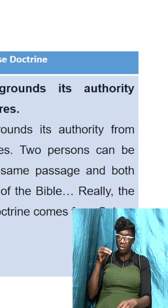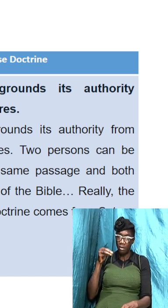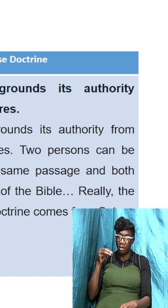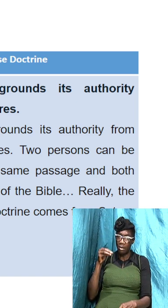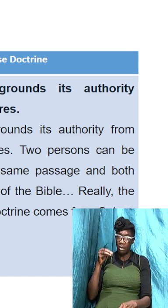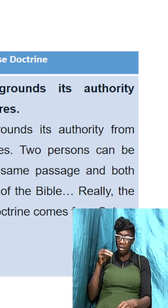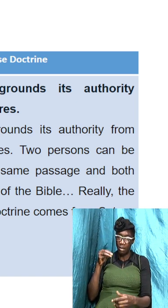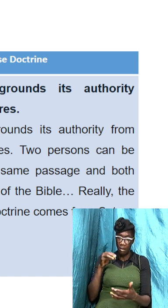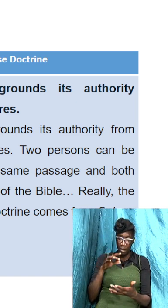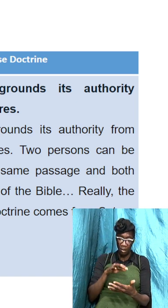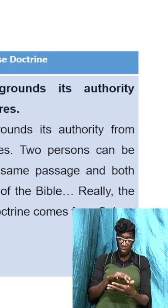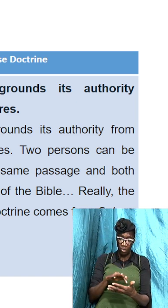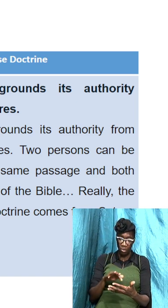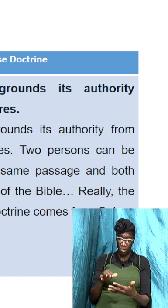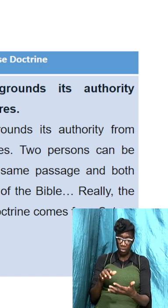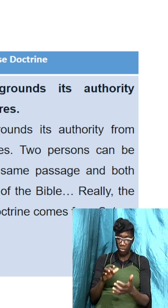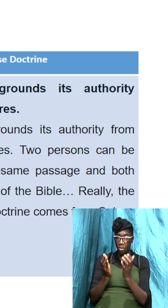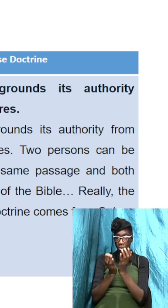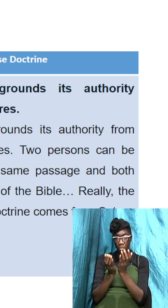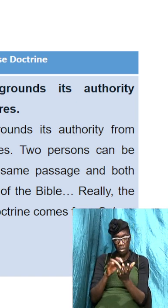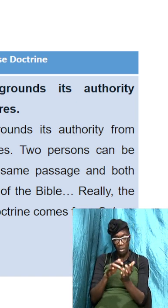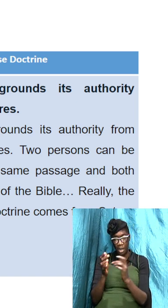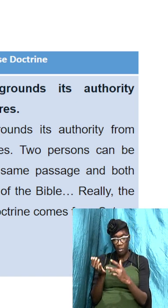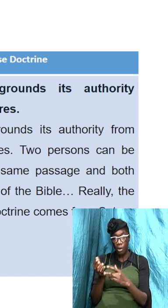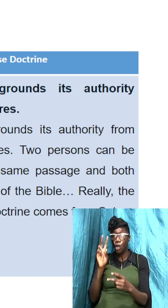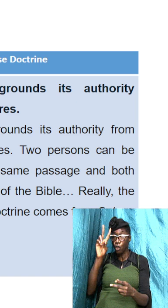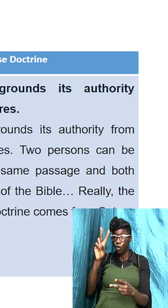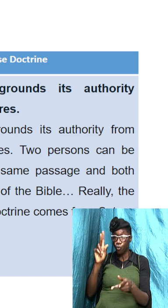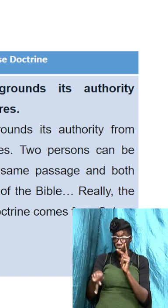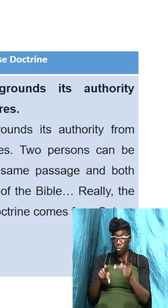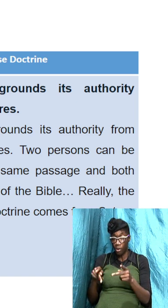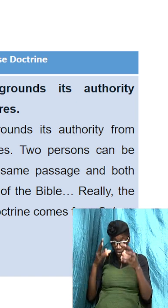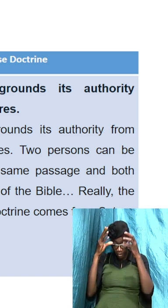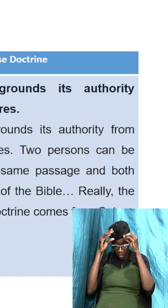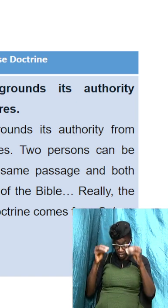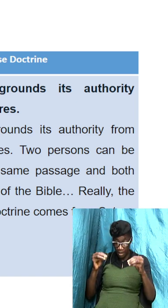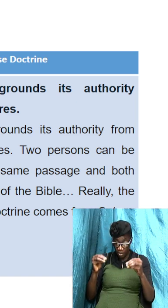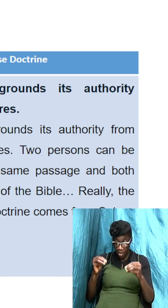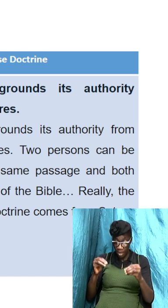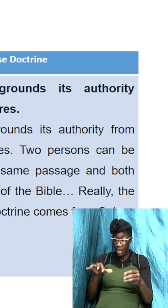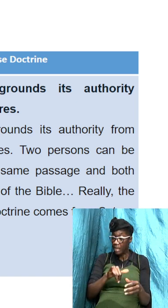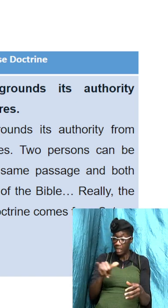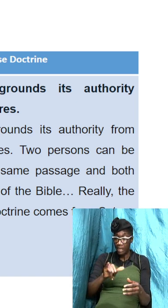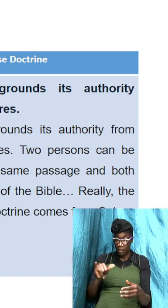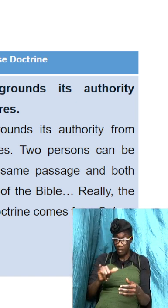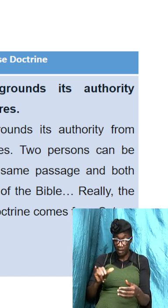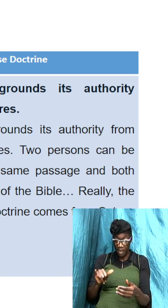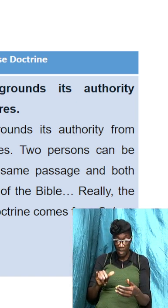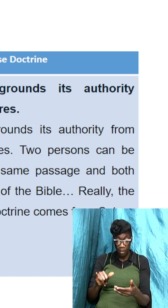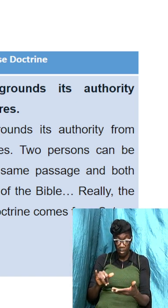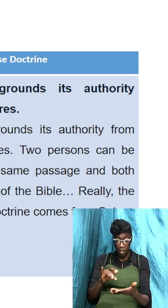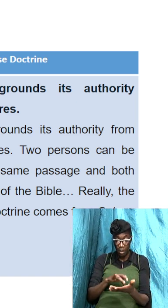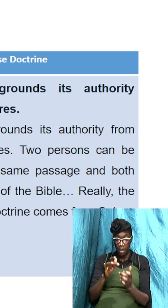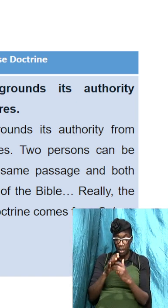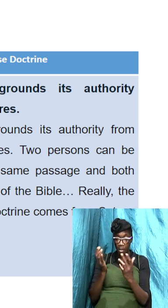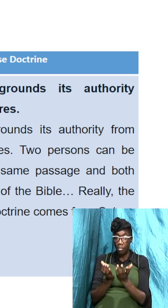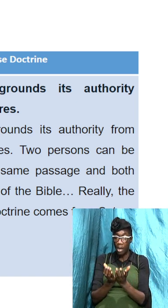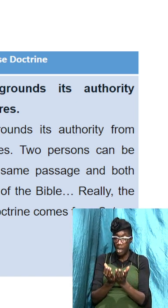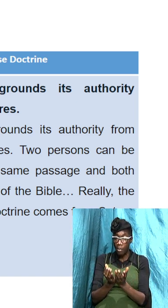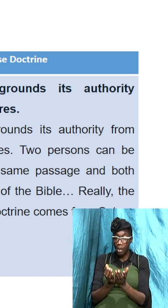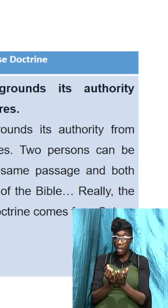so two persons can be teaching from the same passage and both claim